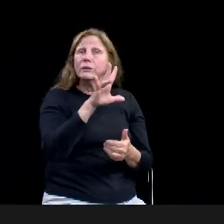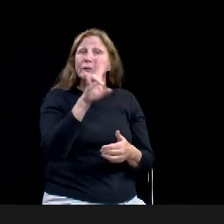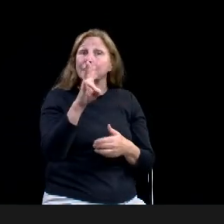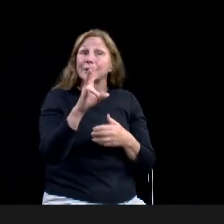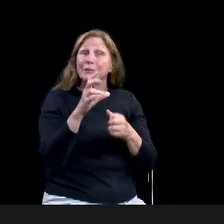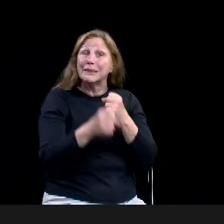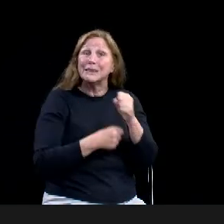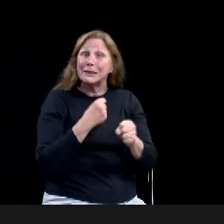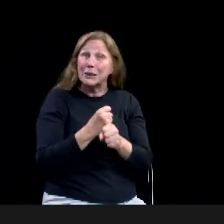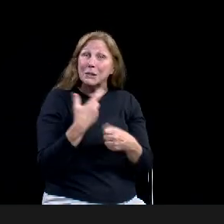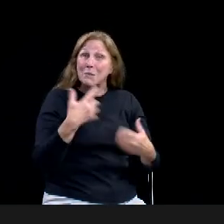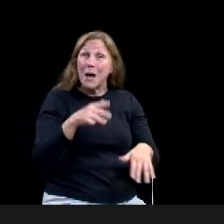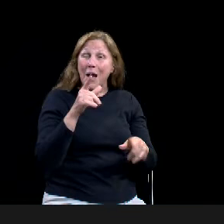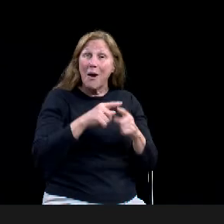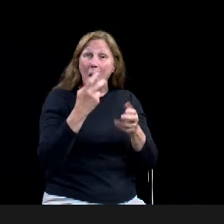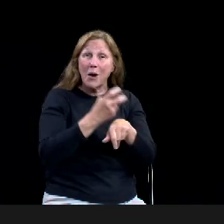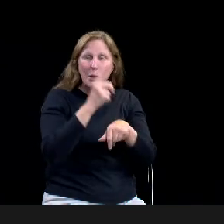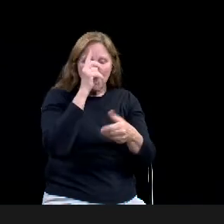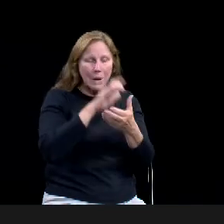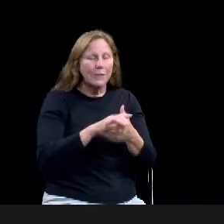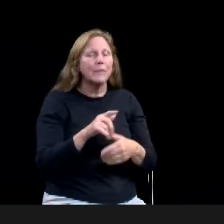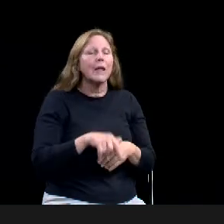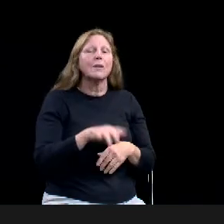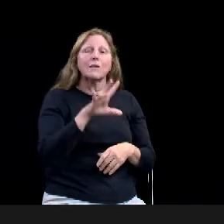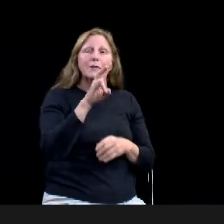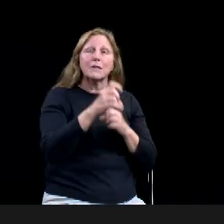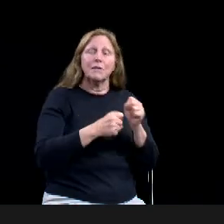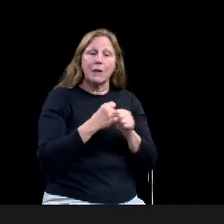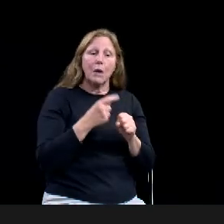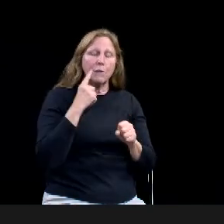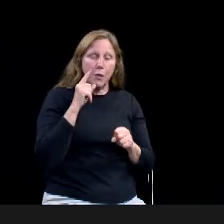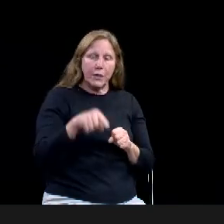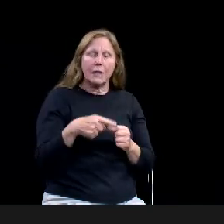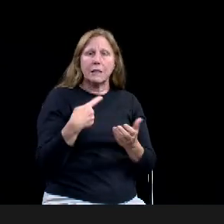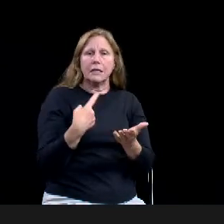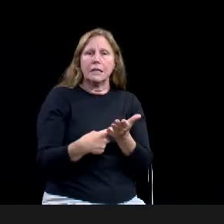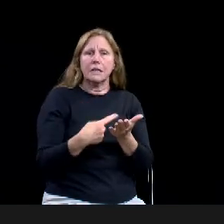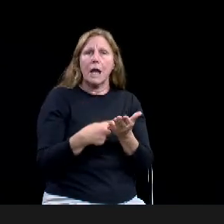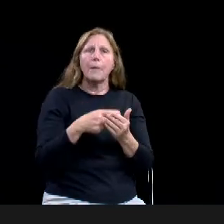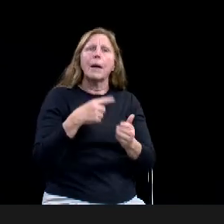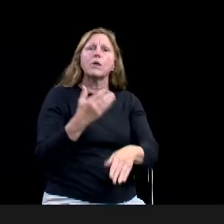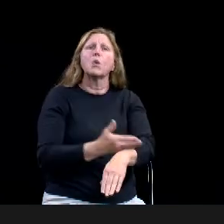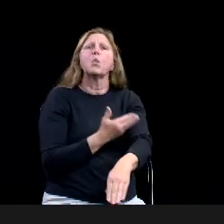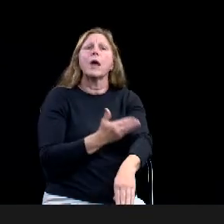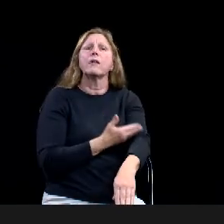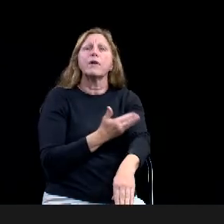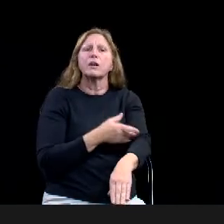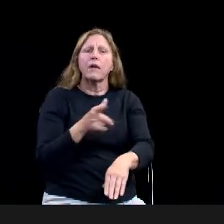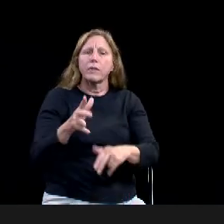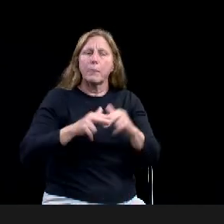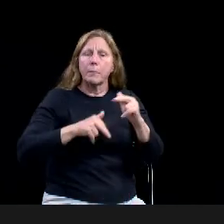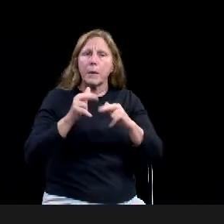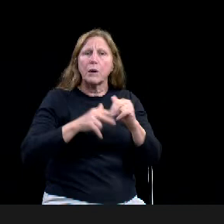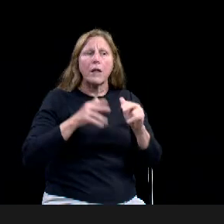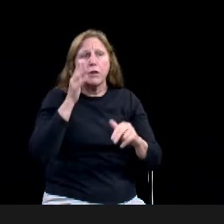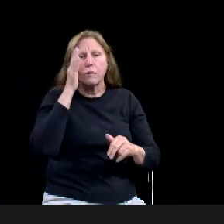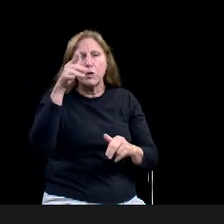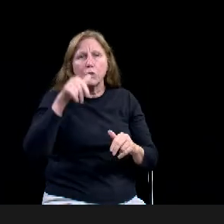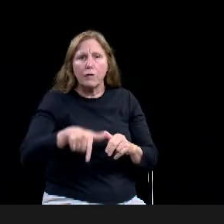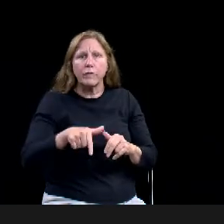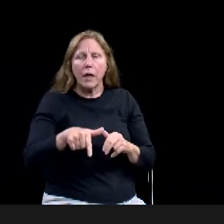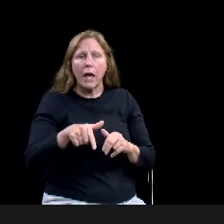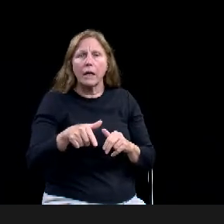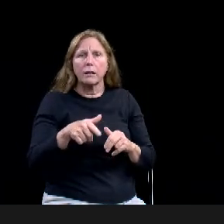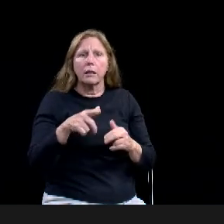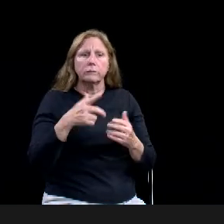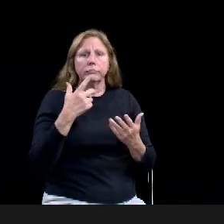and the future of this Waco asset. I am joined today by Matthew Wheeler, who is the project manager from our consulting